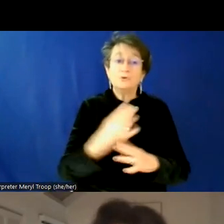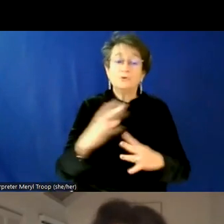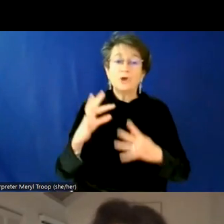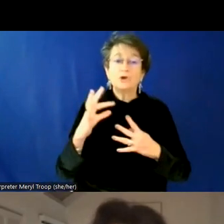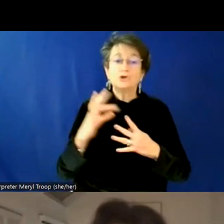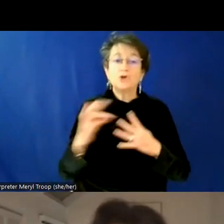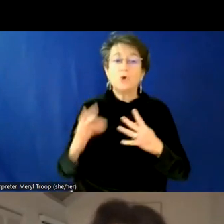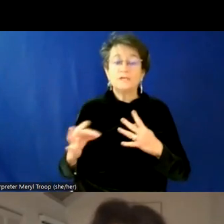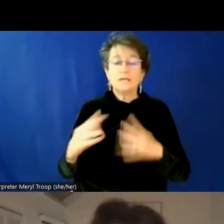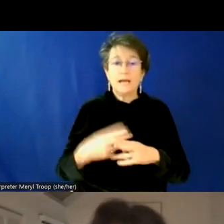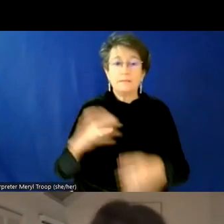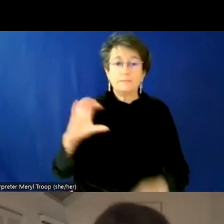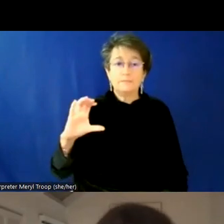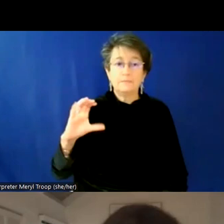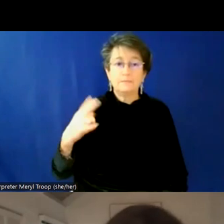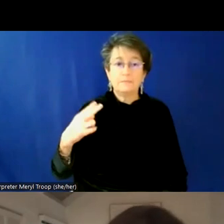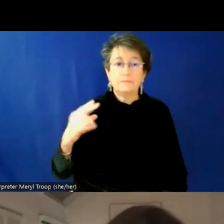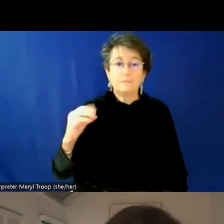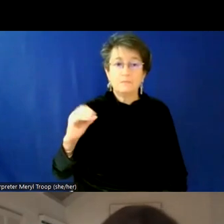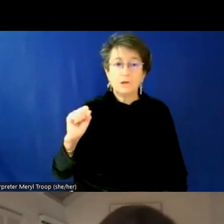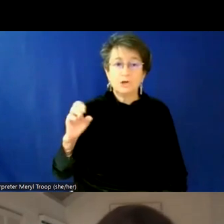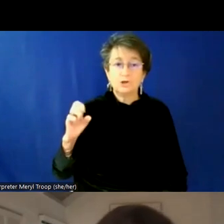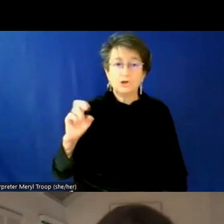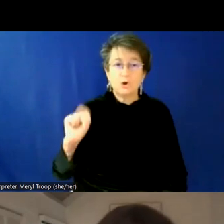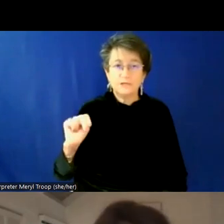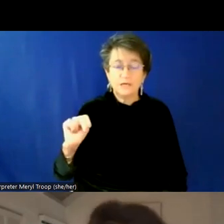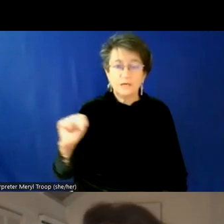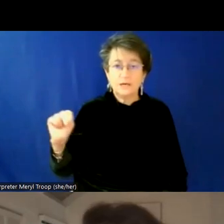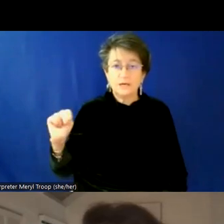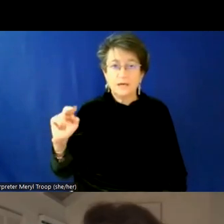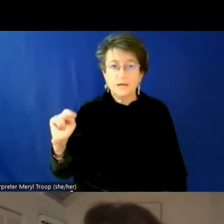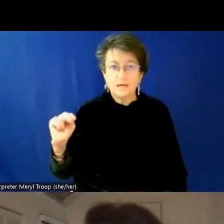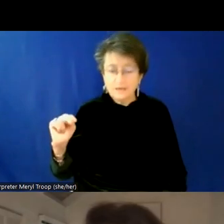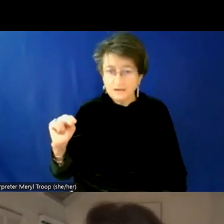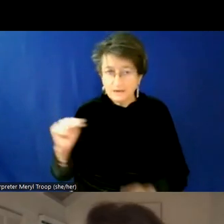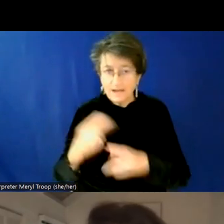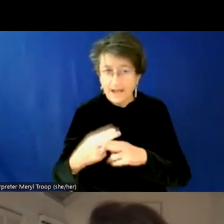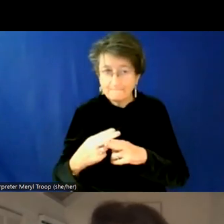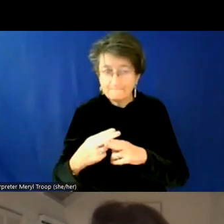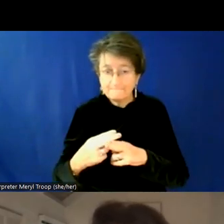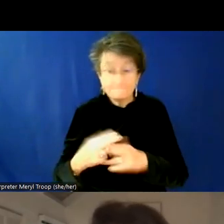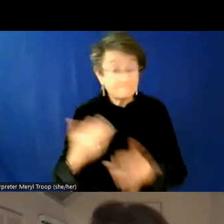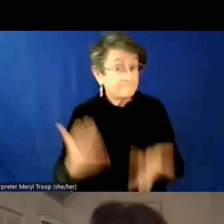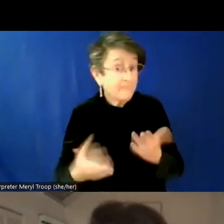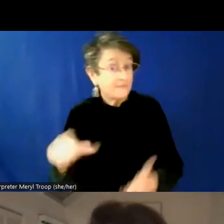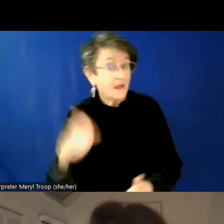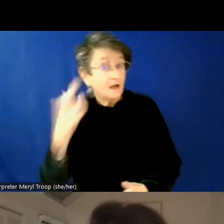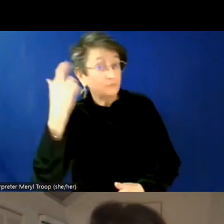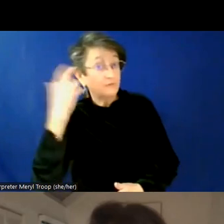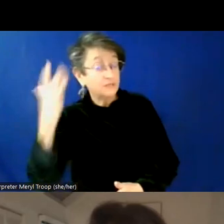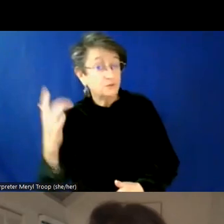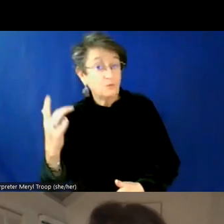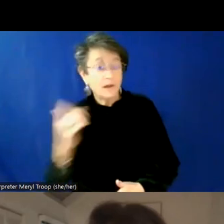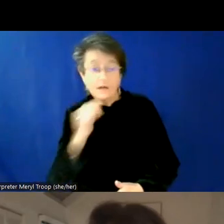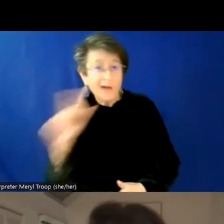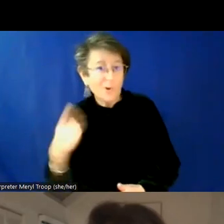again, wonderful conversation about how, oh, well, you know, there are reasons other than, than being trans where someone might want this field. And so if you're, you're thinking about this on